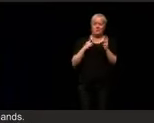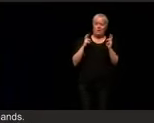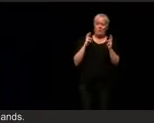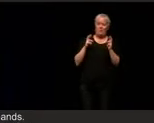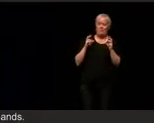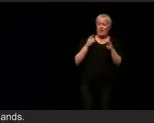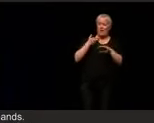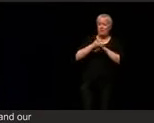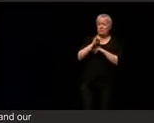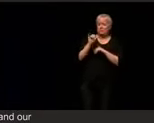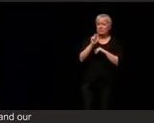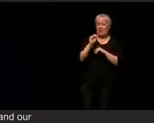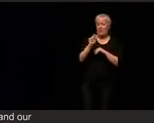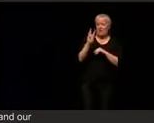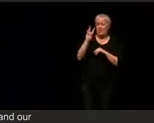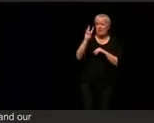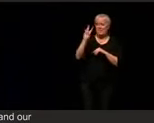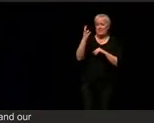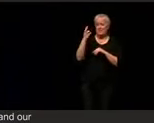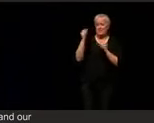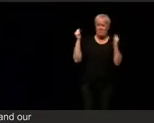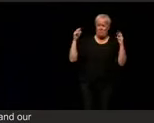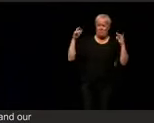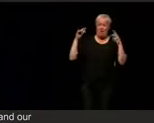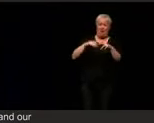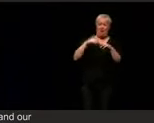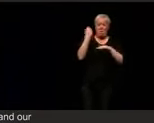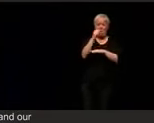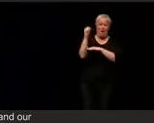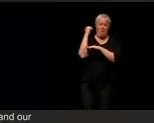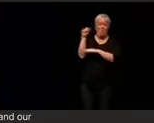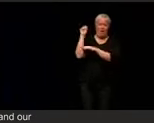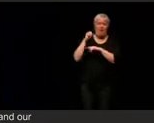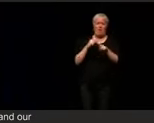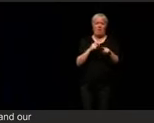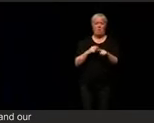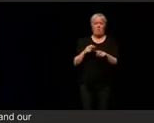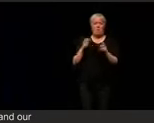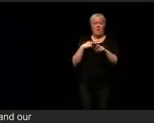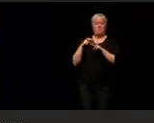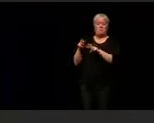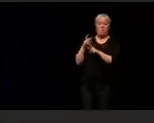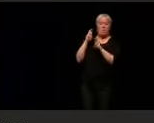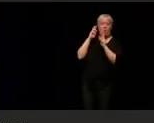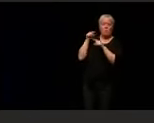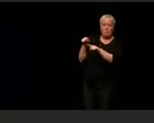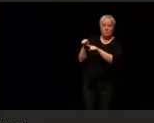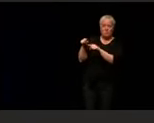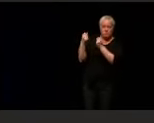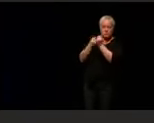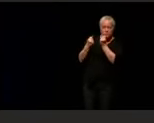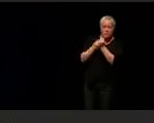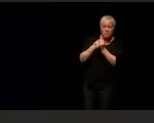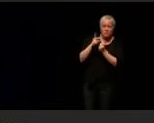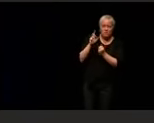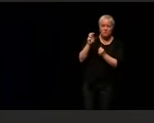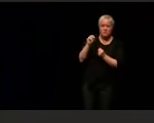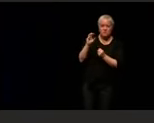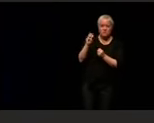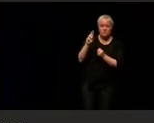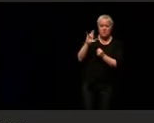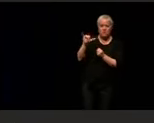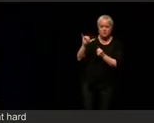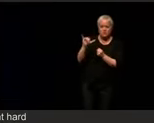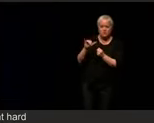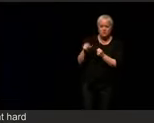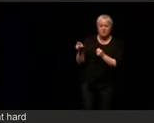insurrection, that they would run toward democracy, but instead they've run away from democracy, doubled and